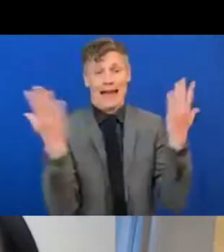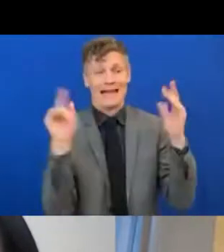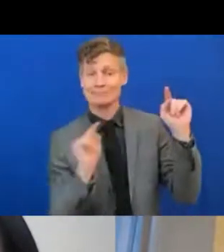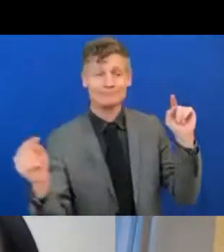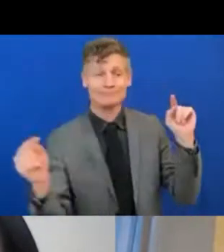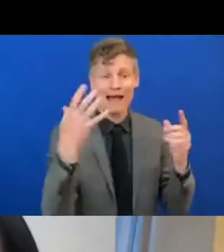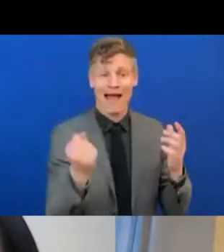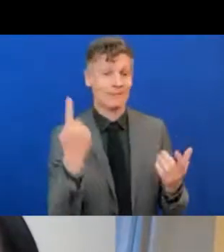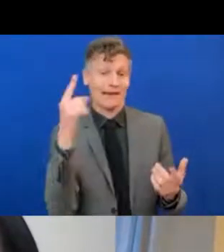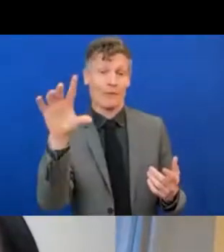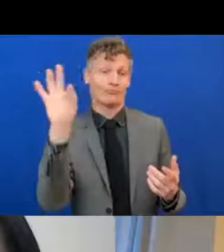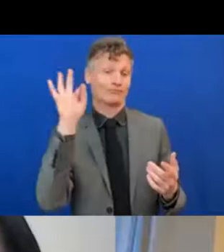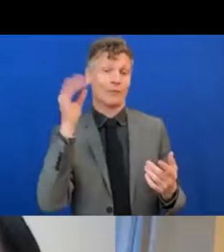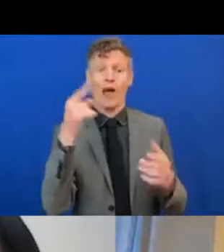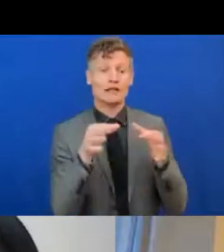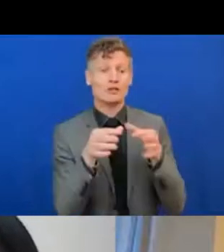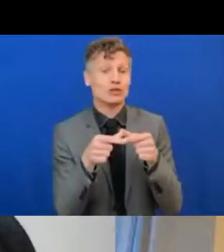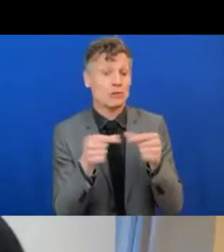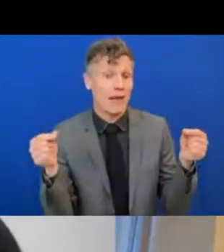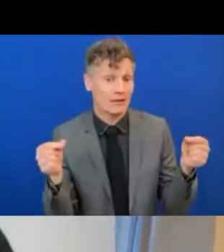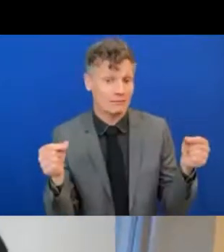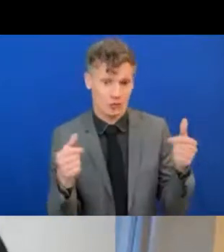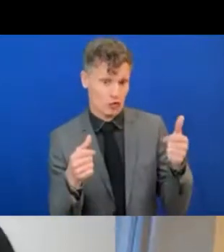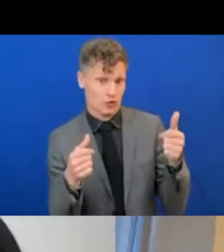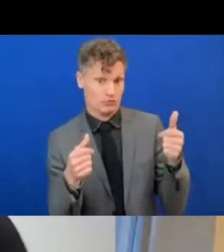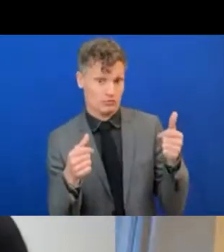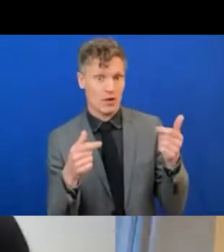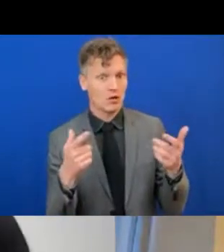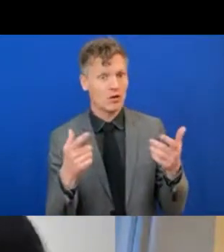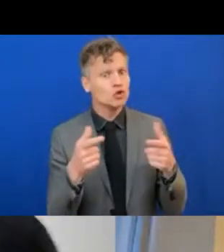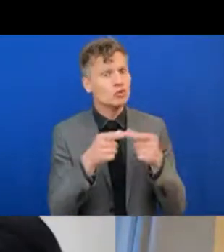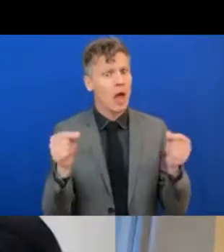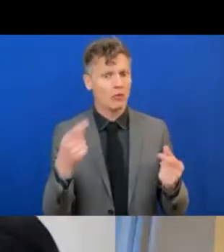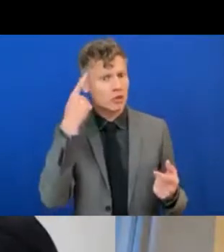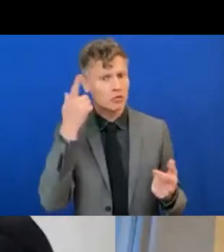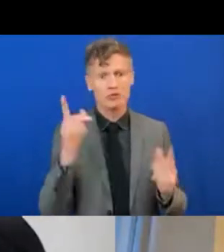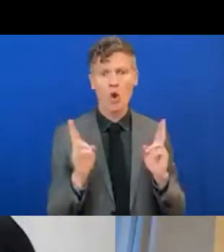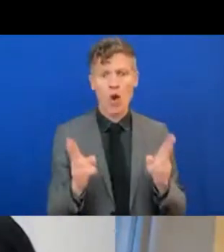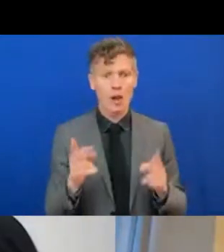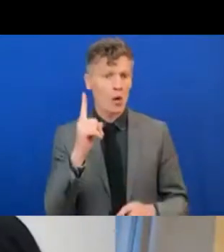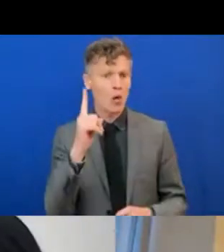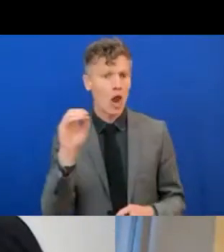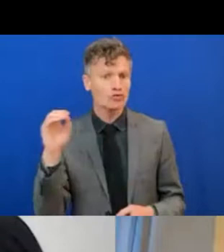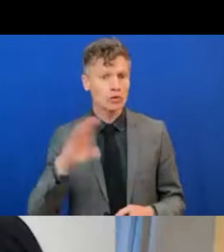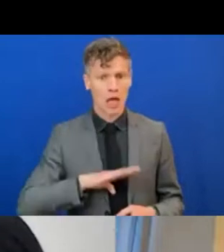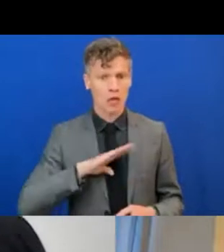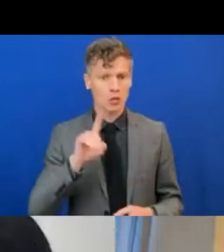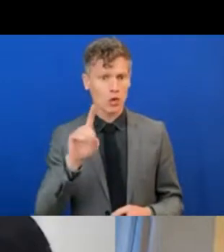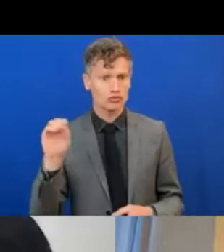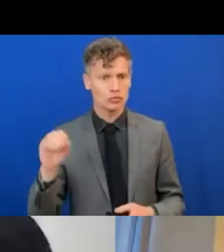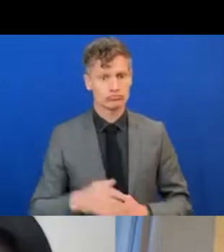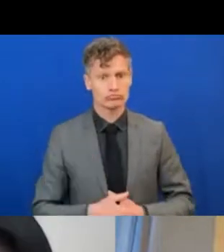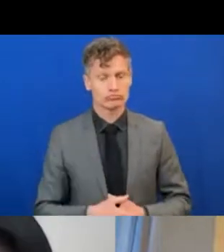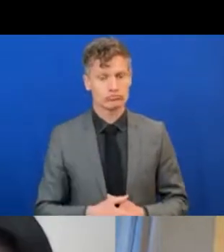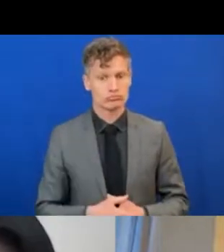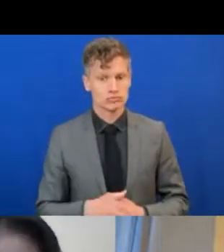We now have an expectation of 100 year life. So if we think of this demographic as being from 60